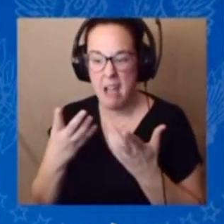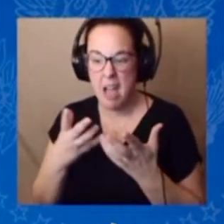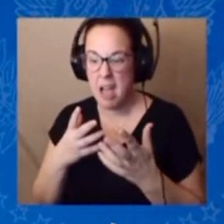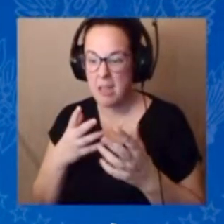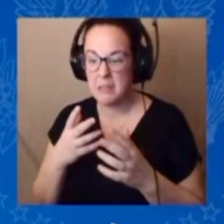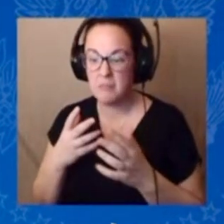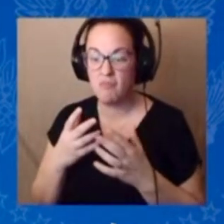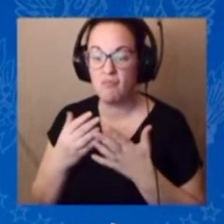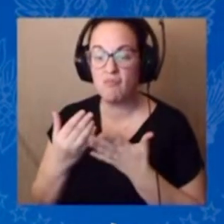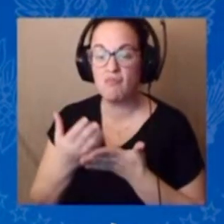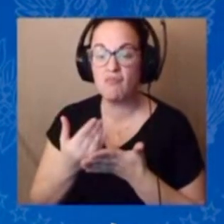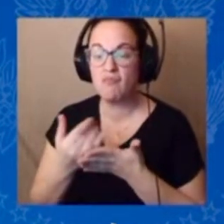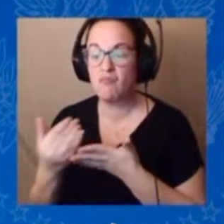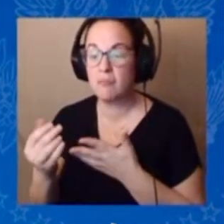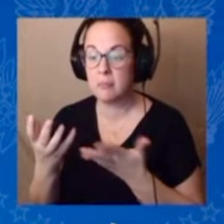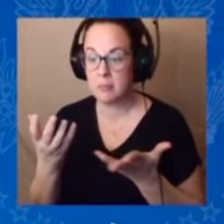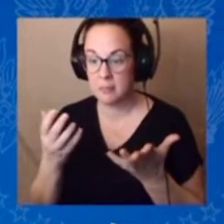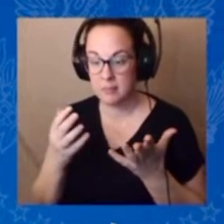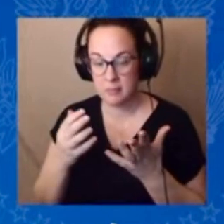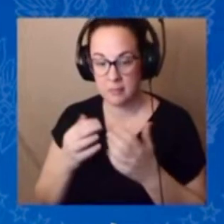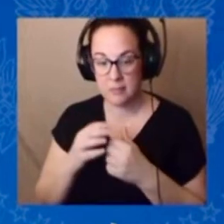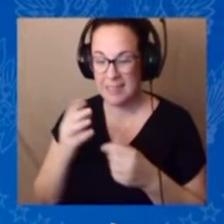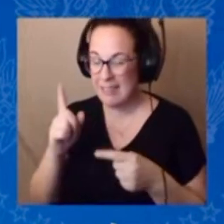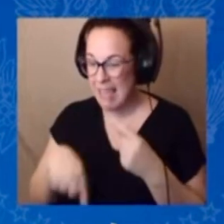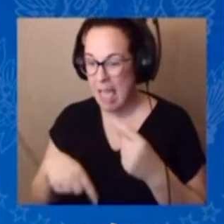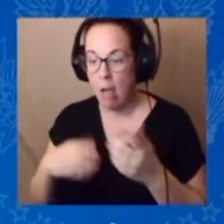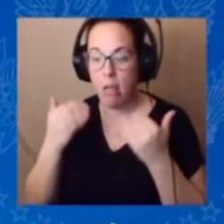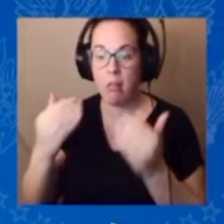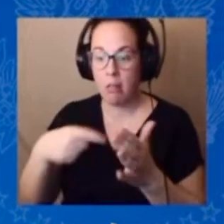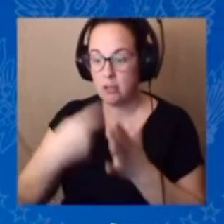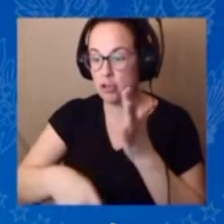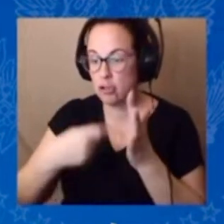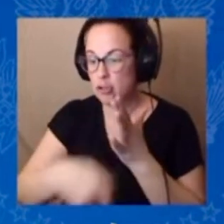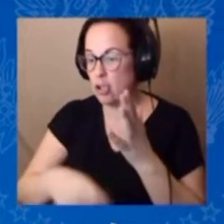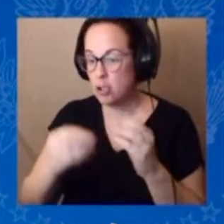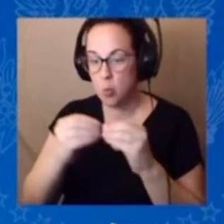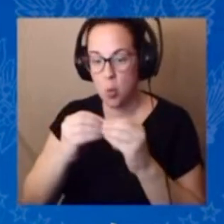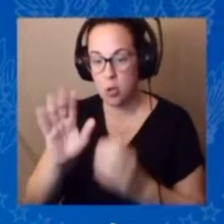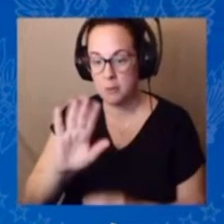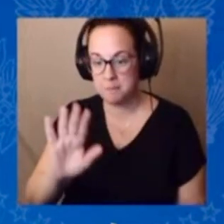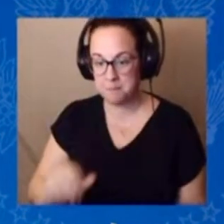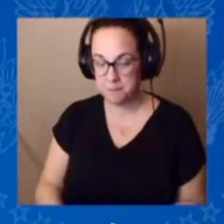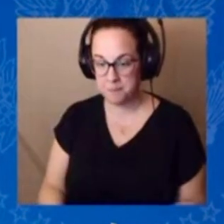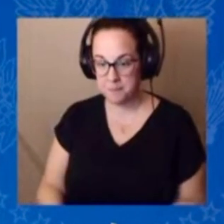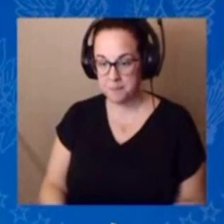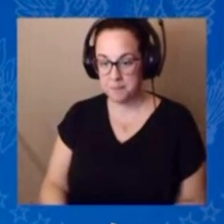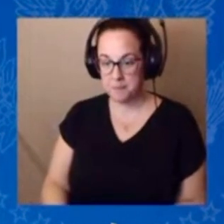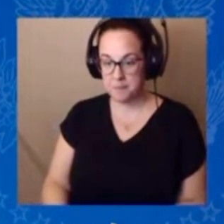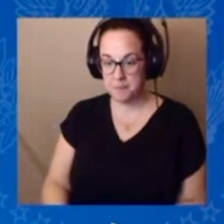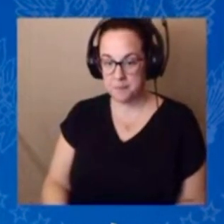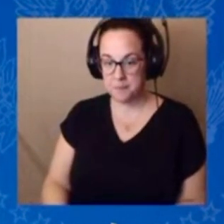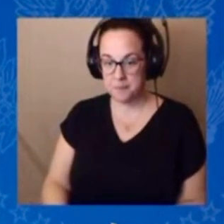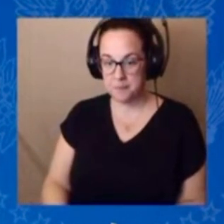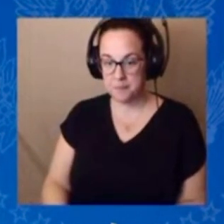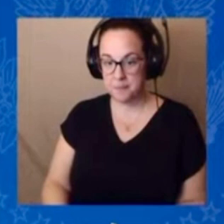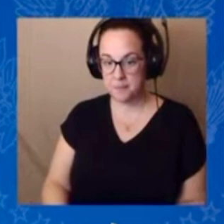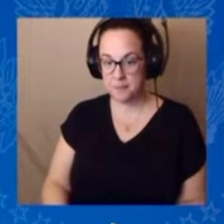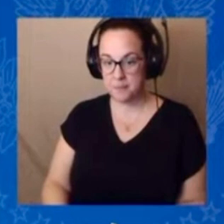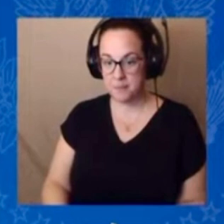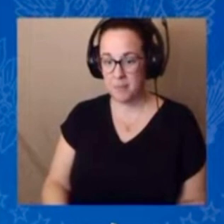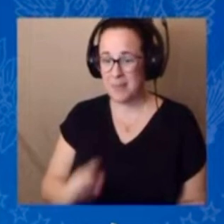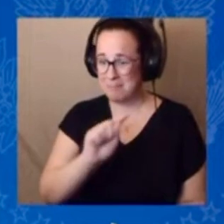deficit. All this, now you hear some of my friends saying, Biden is really causing great deficits.